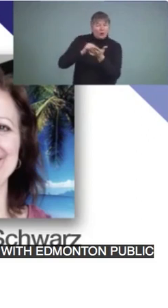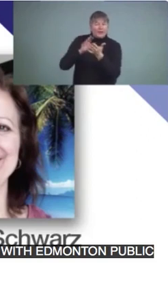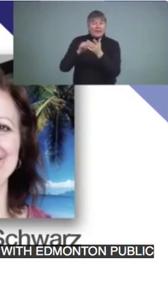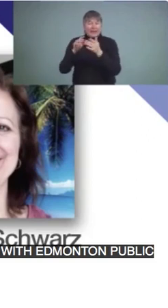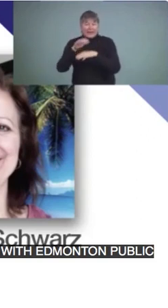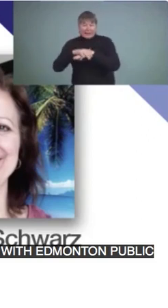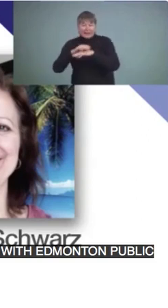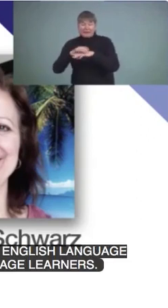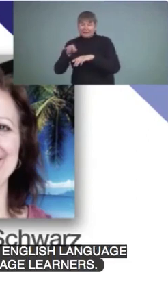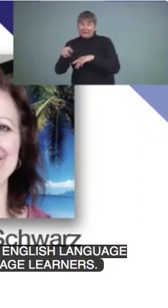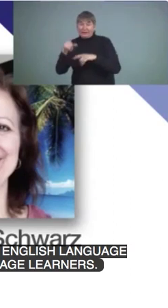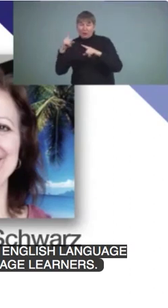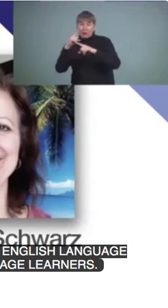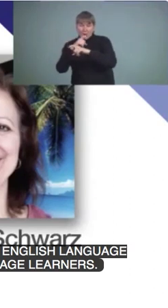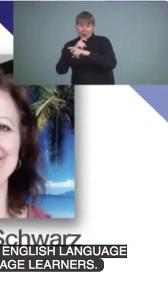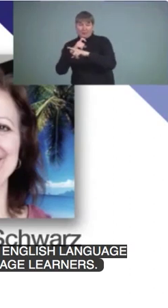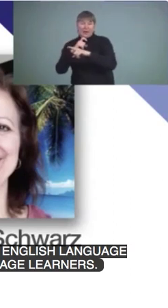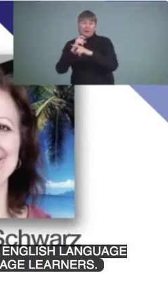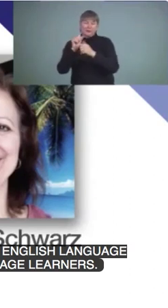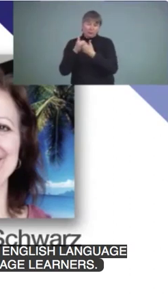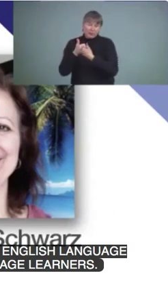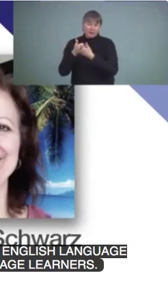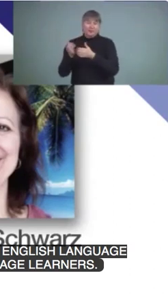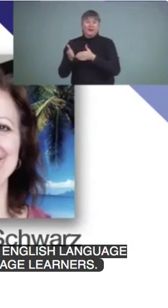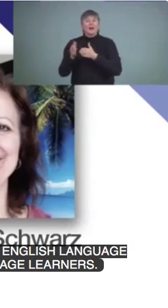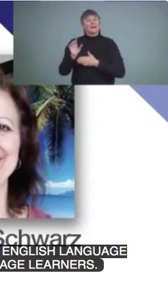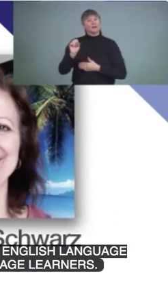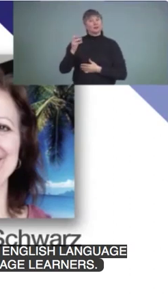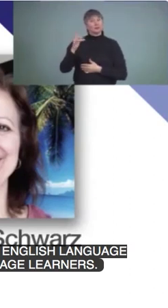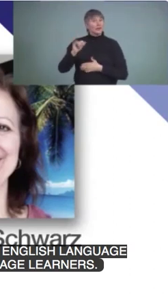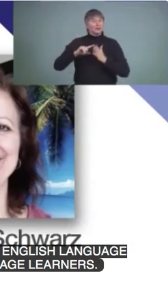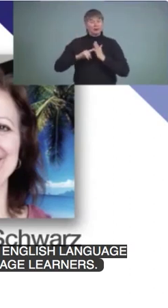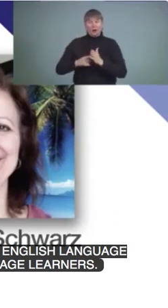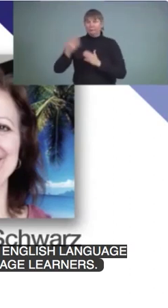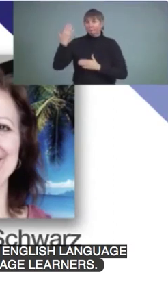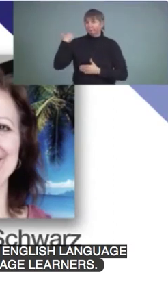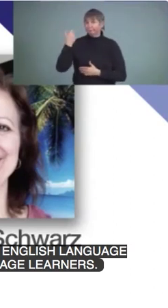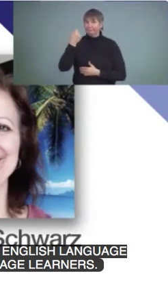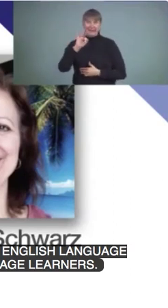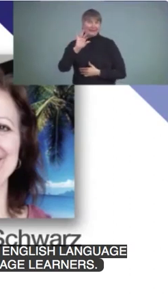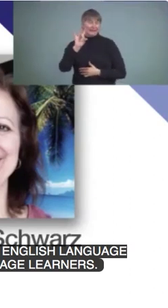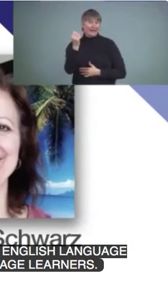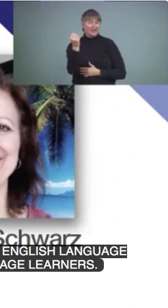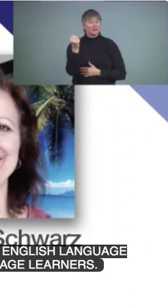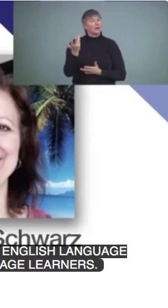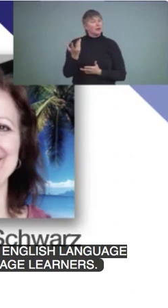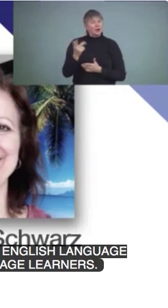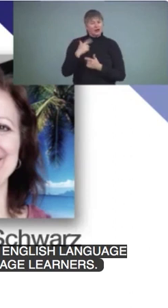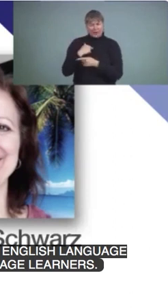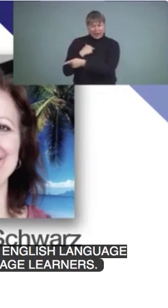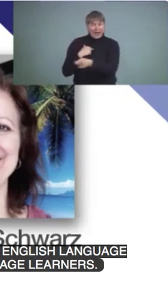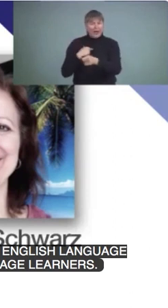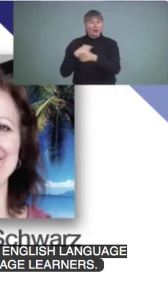Shelley's journey with English language learners began in the 80s with tutoring the children of immigrant families